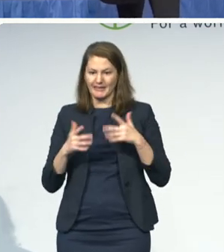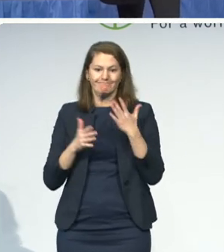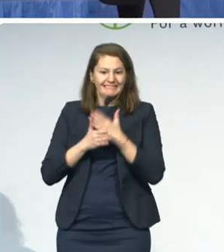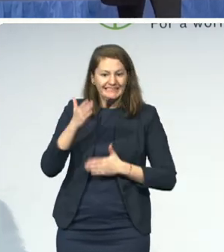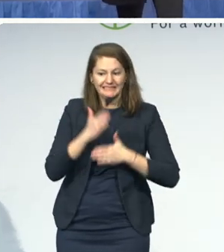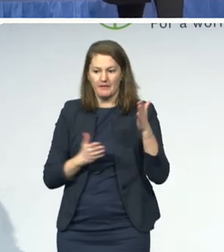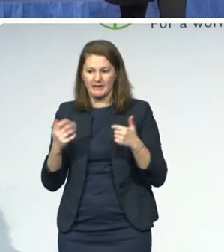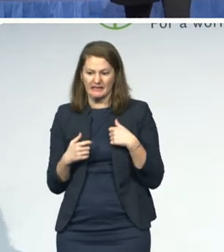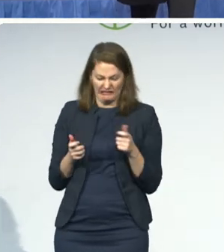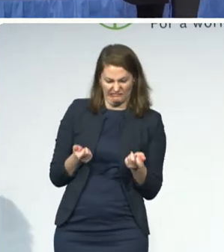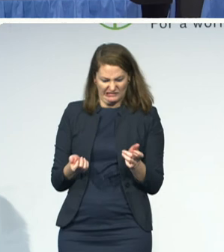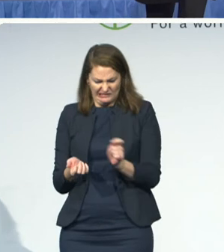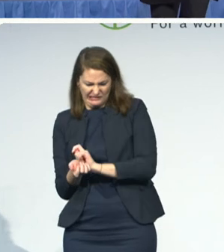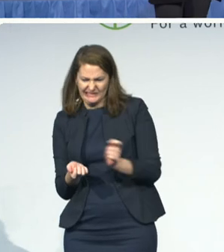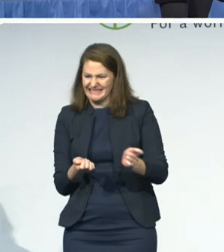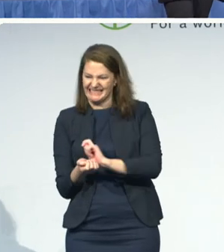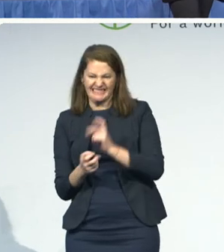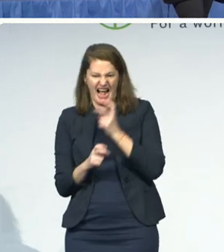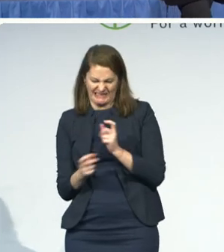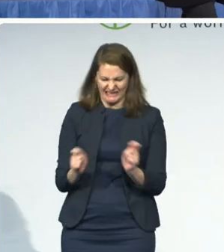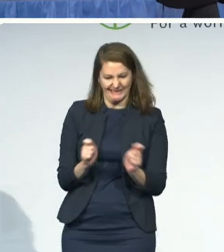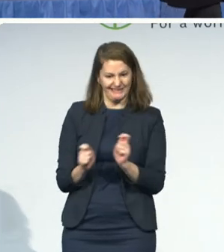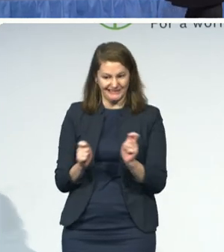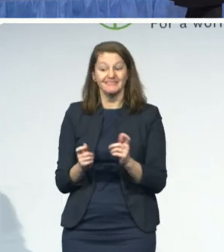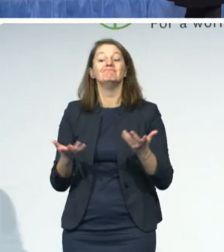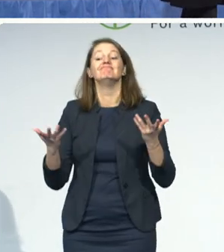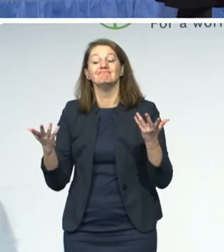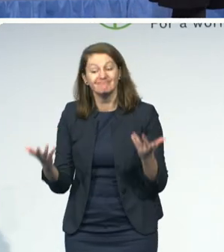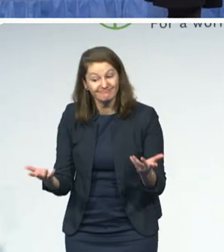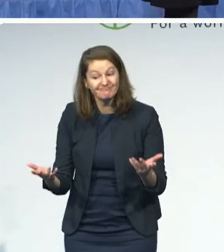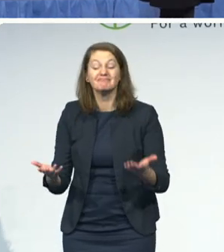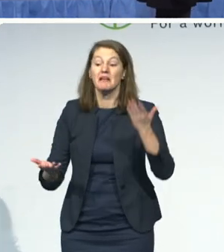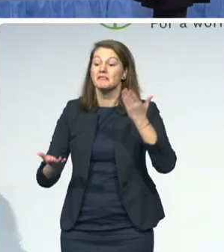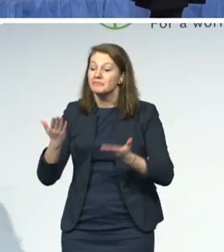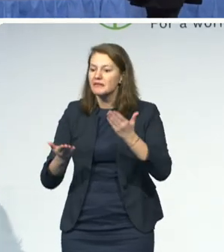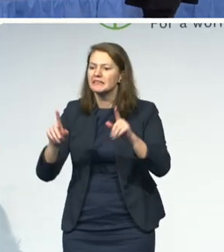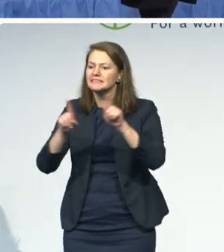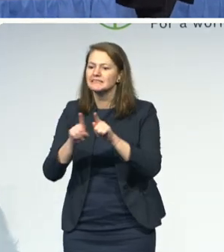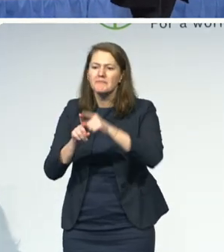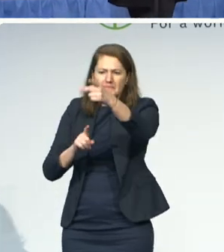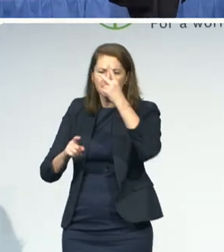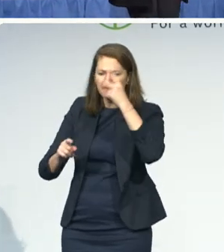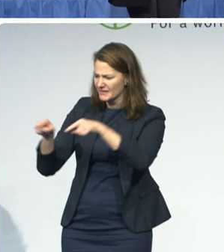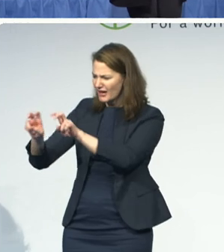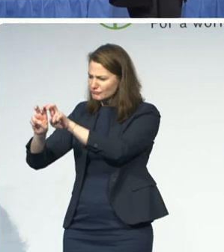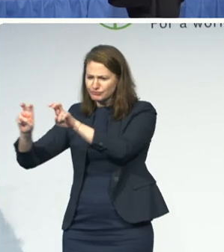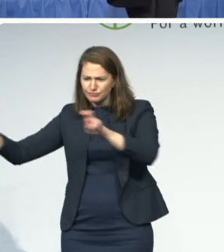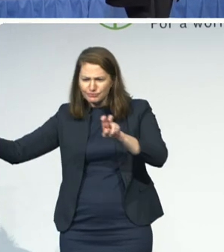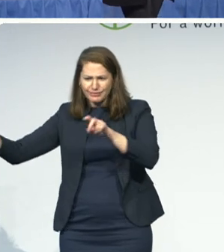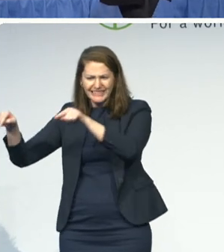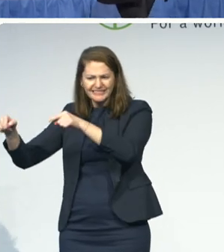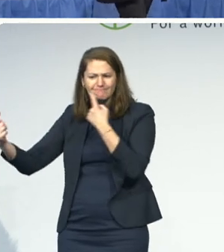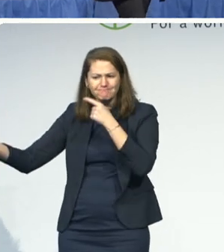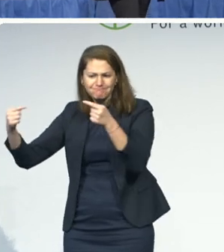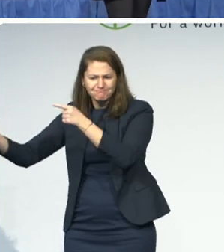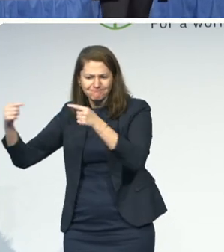Now, I don't know if any of you saw the youth panel, but at least two, maybe three of the great folks that were on there talking